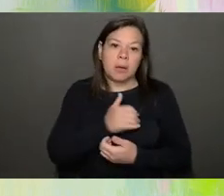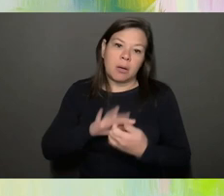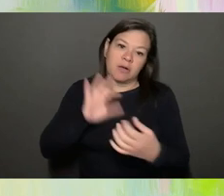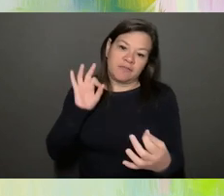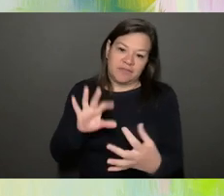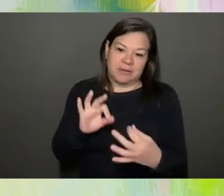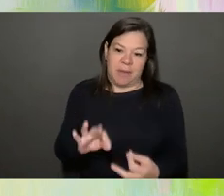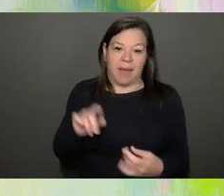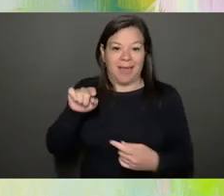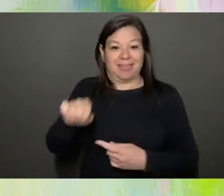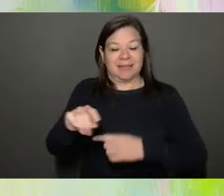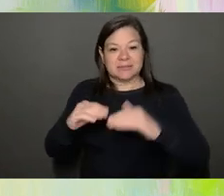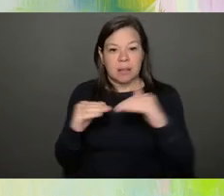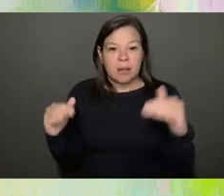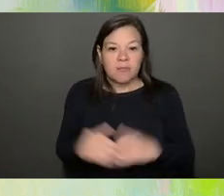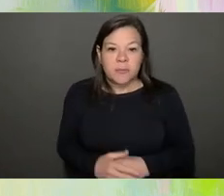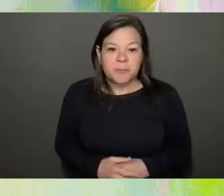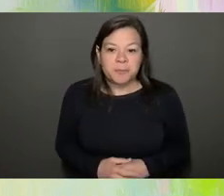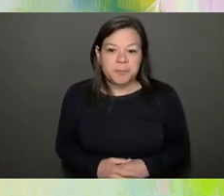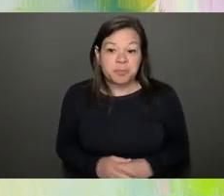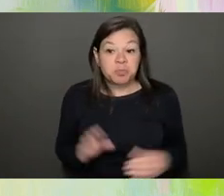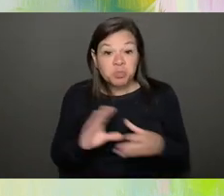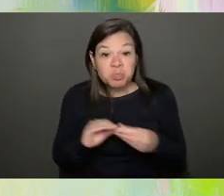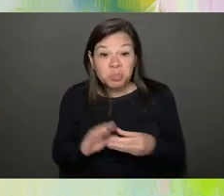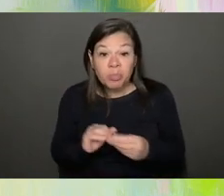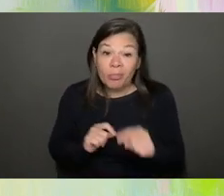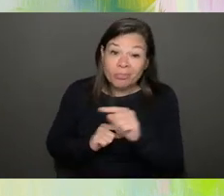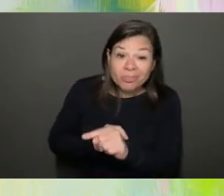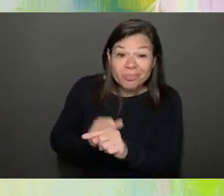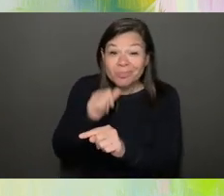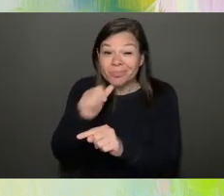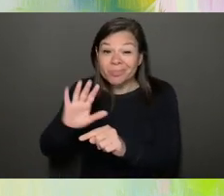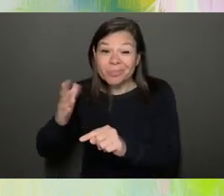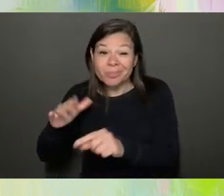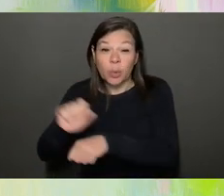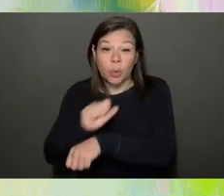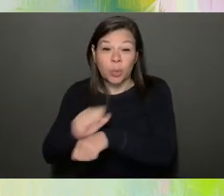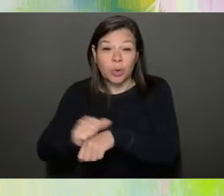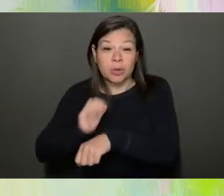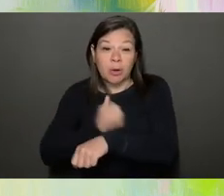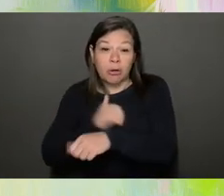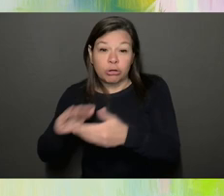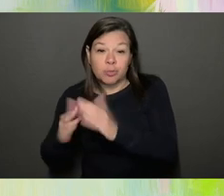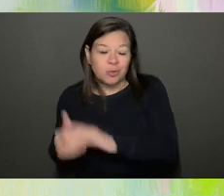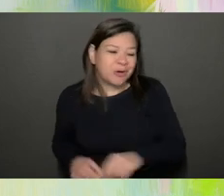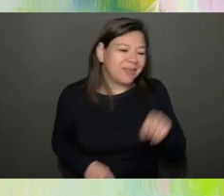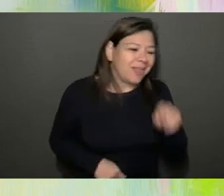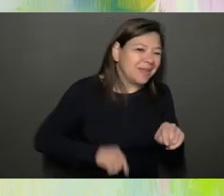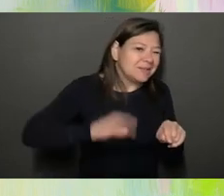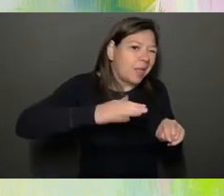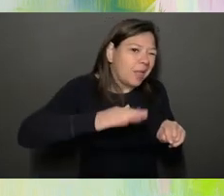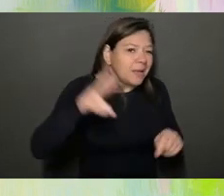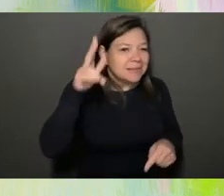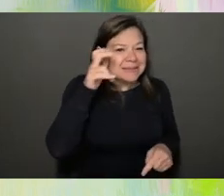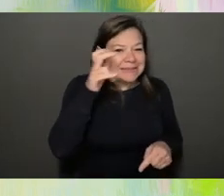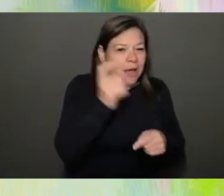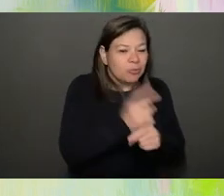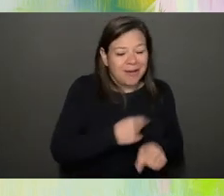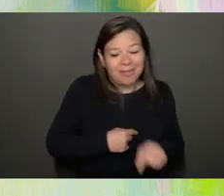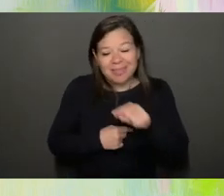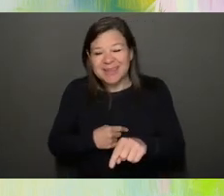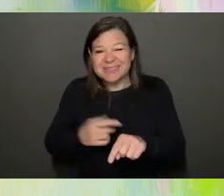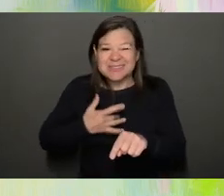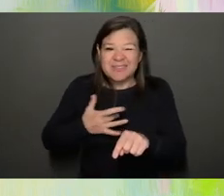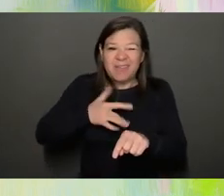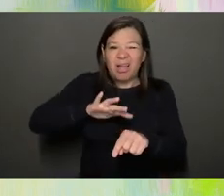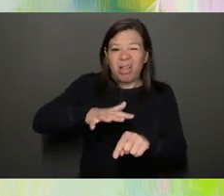level saying this doesn't really work with our community or this doesn't sound right. This doesn't feel so good. Could we tweak it